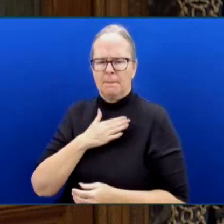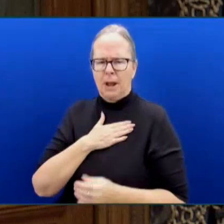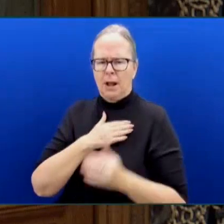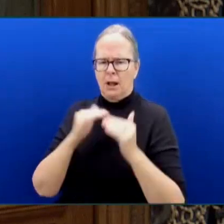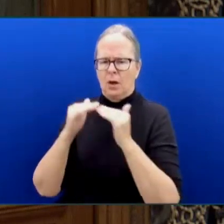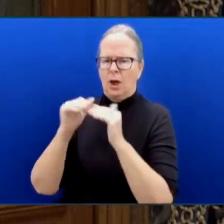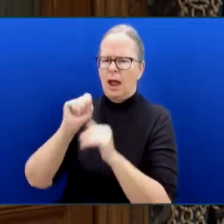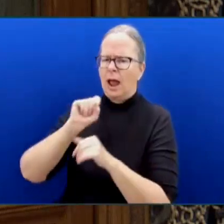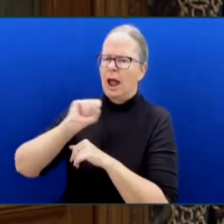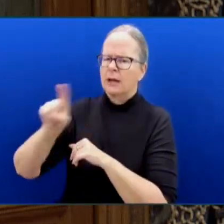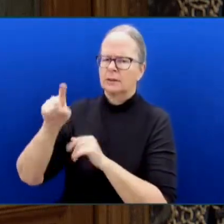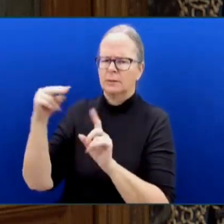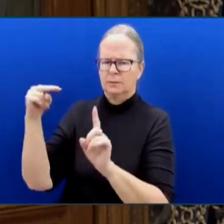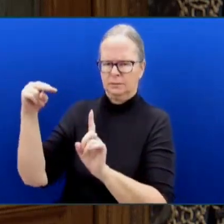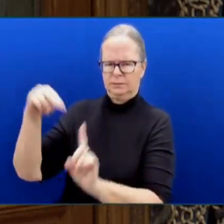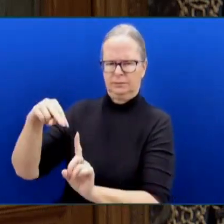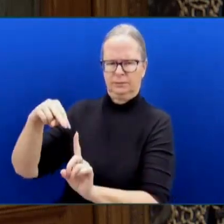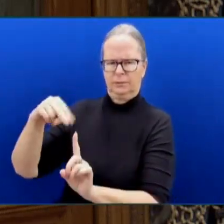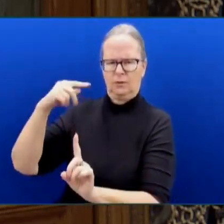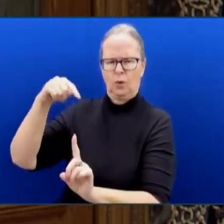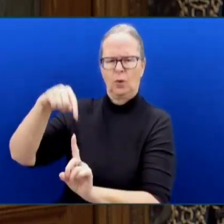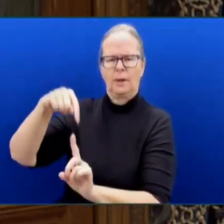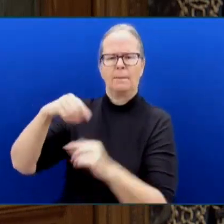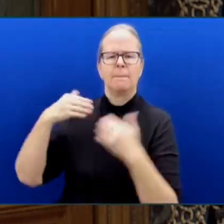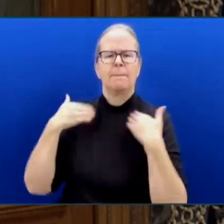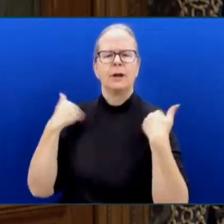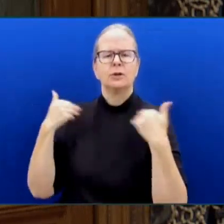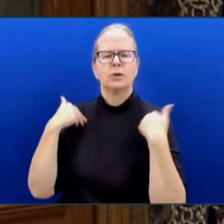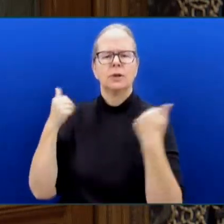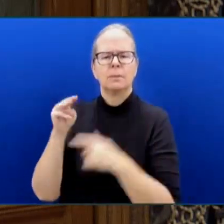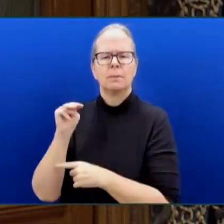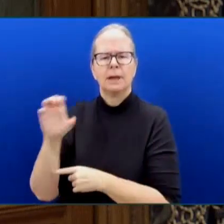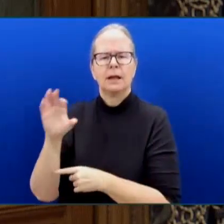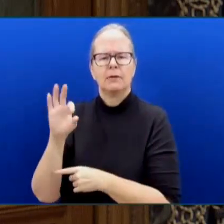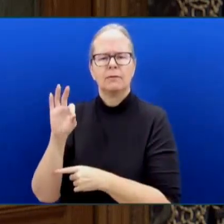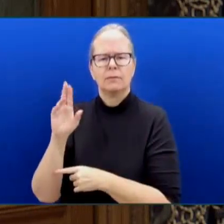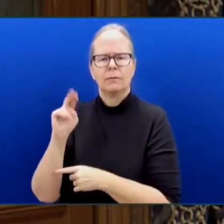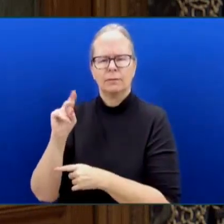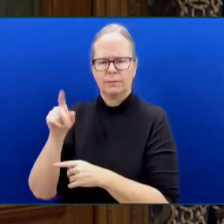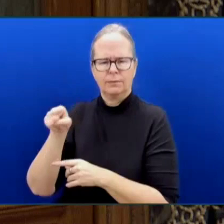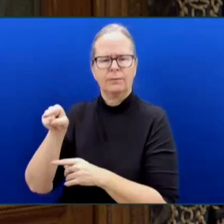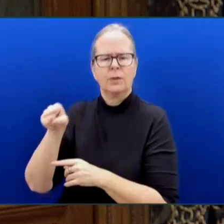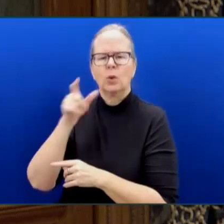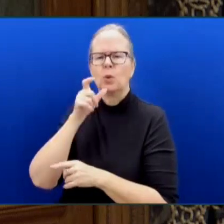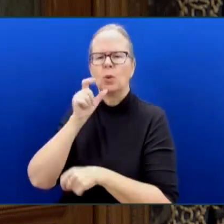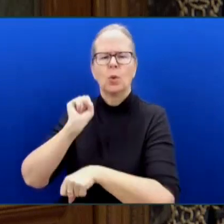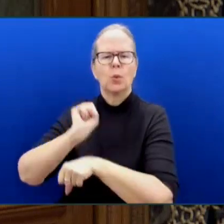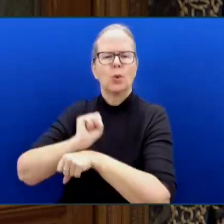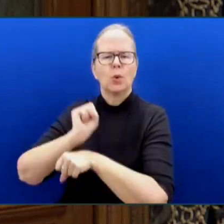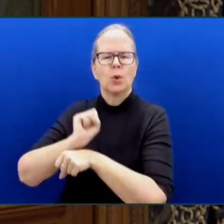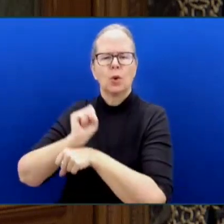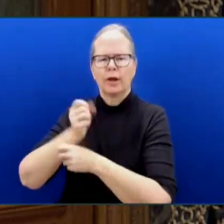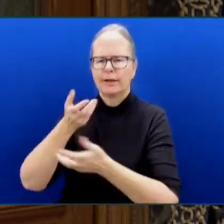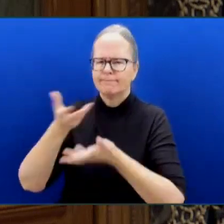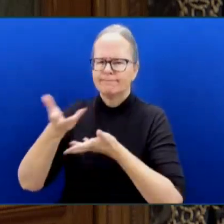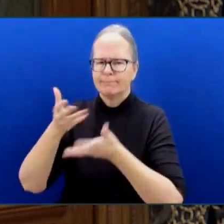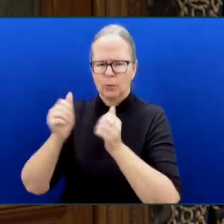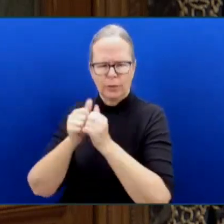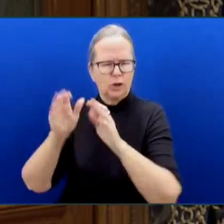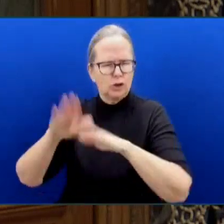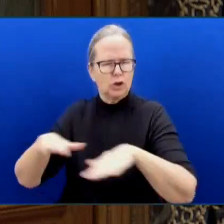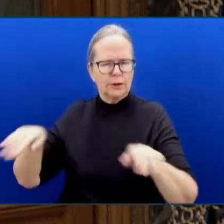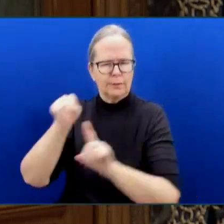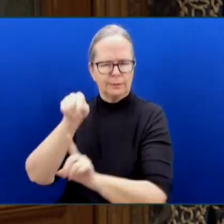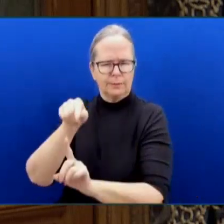and Family Development. Child welfare workers in this province have extraordinary powers to remove children